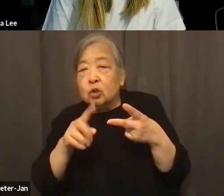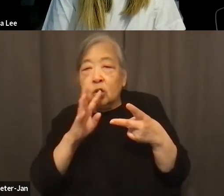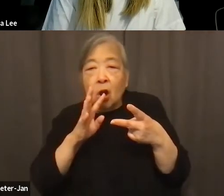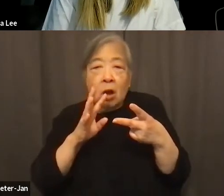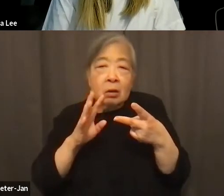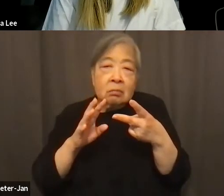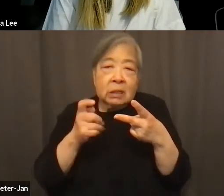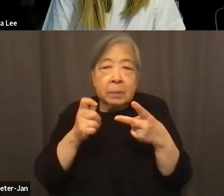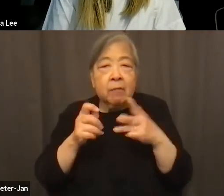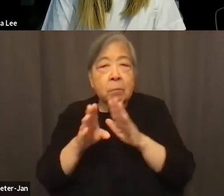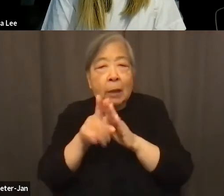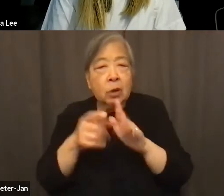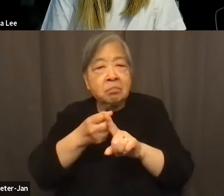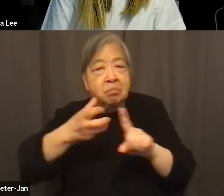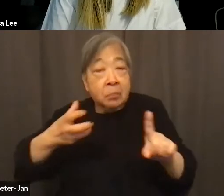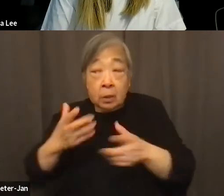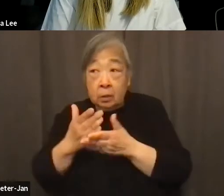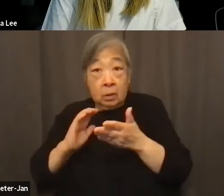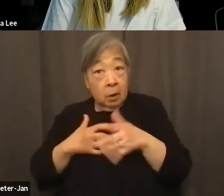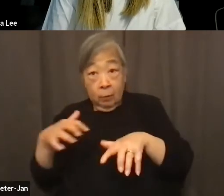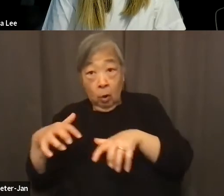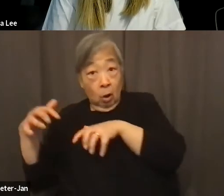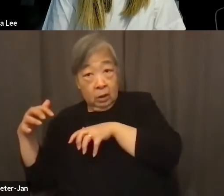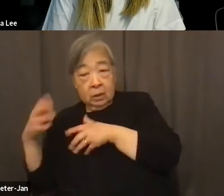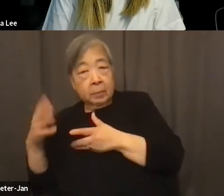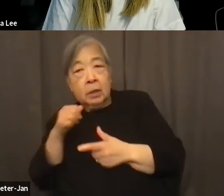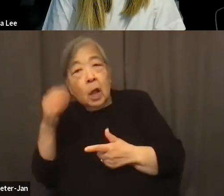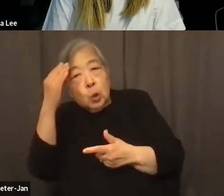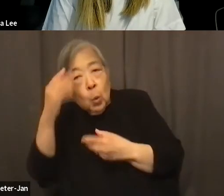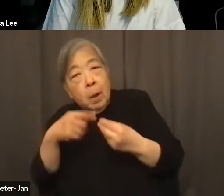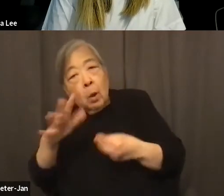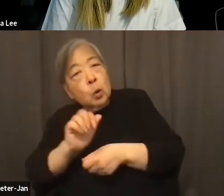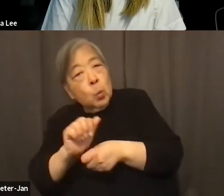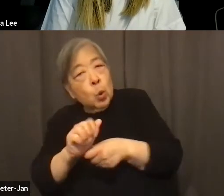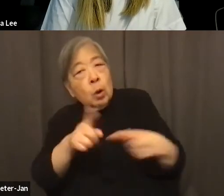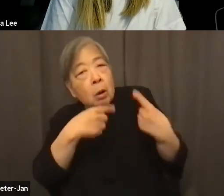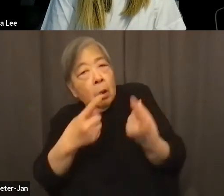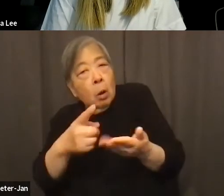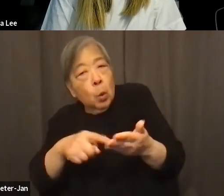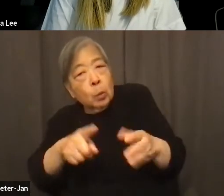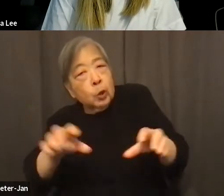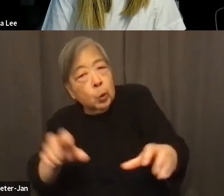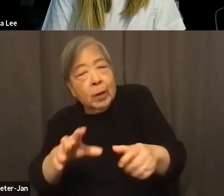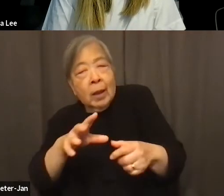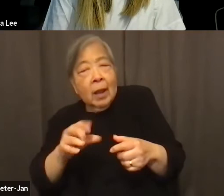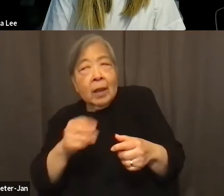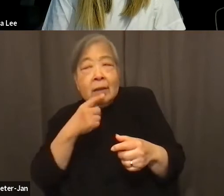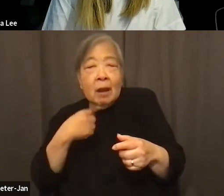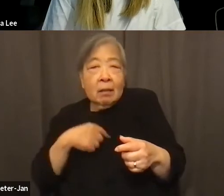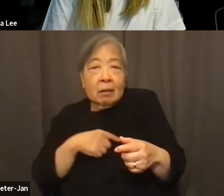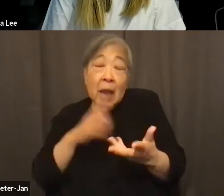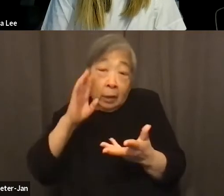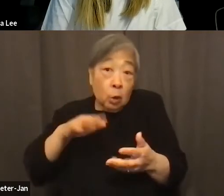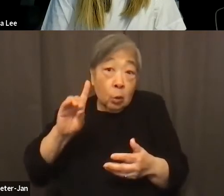background for our audience members that might not know about the work that you've been doing and tell us kind of, I know Daphne